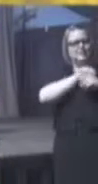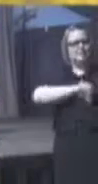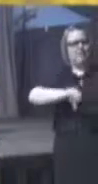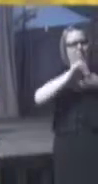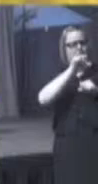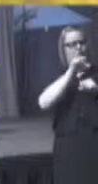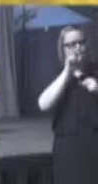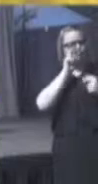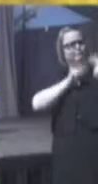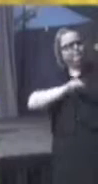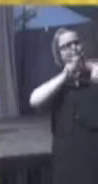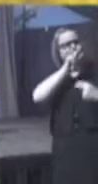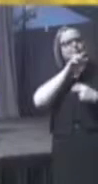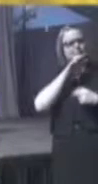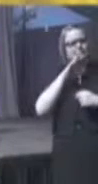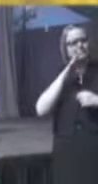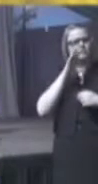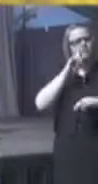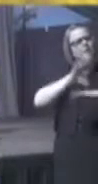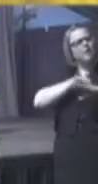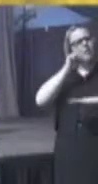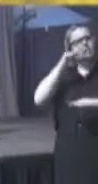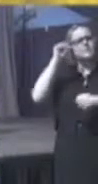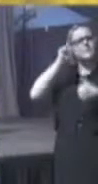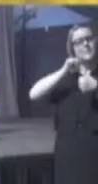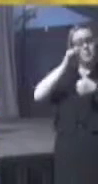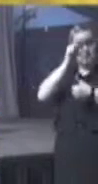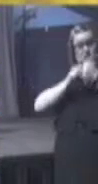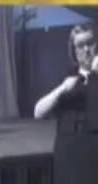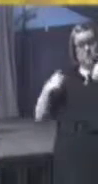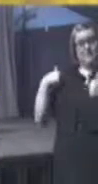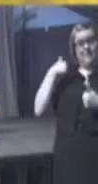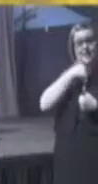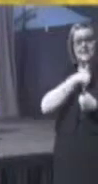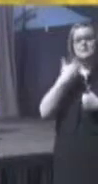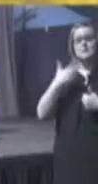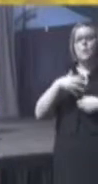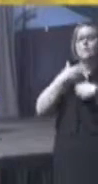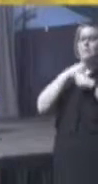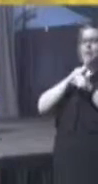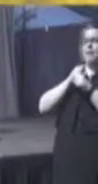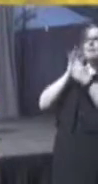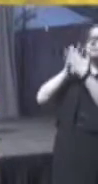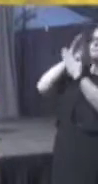A call to remember that each of us is made in God's image.